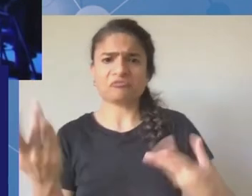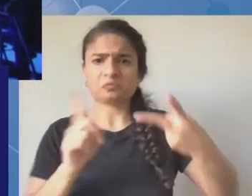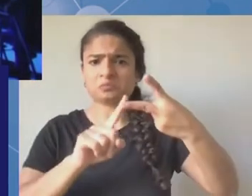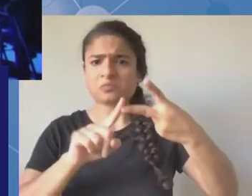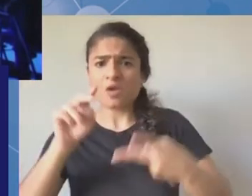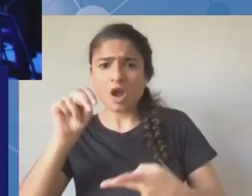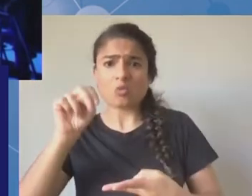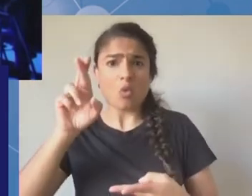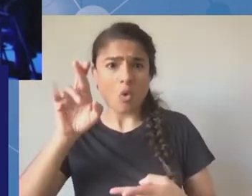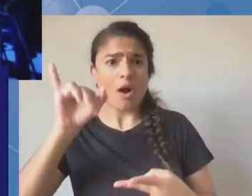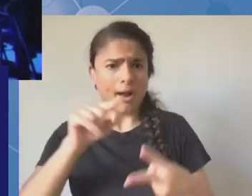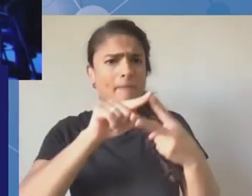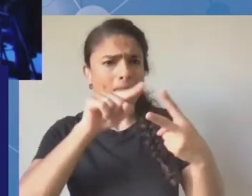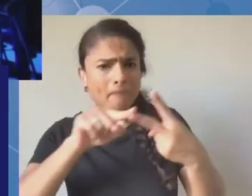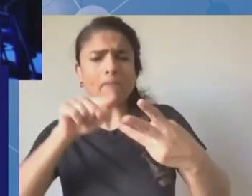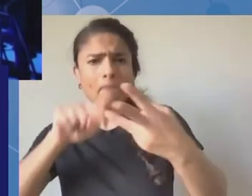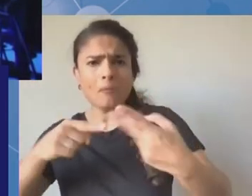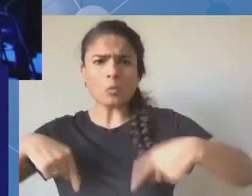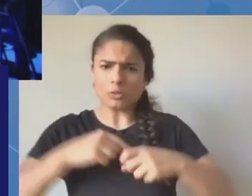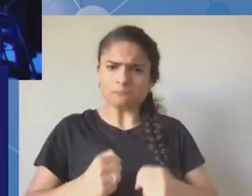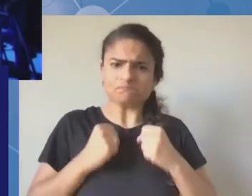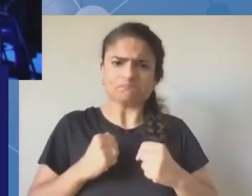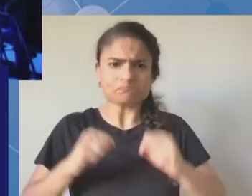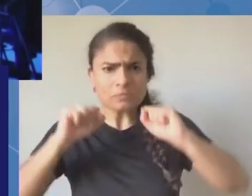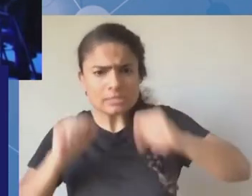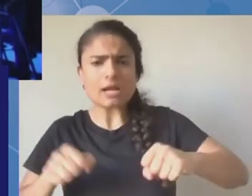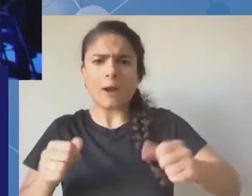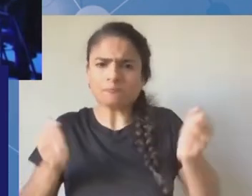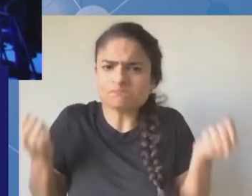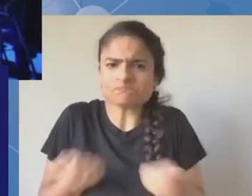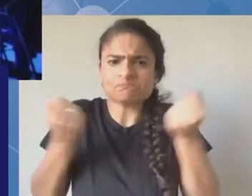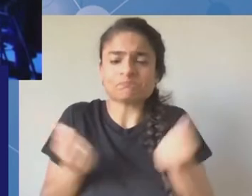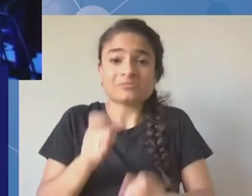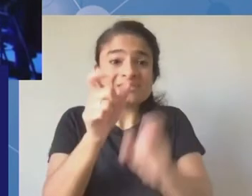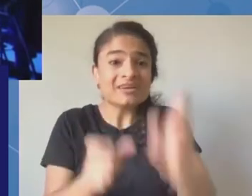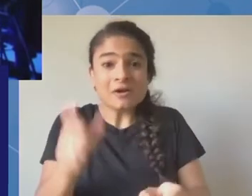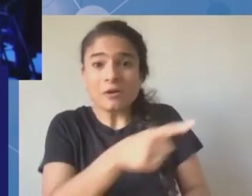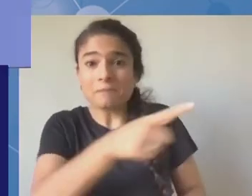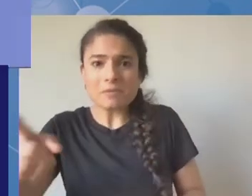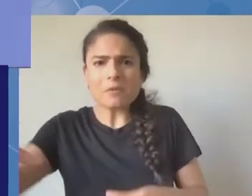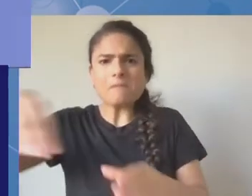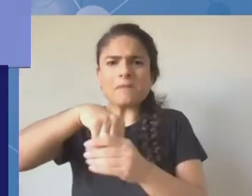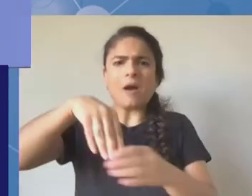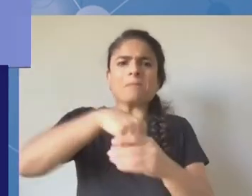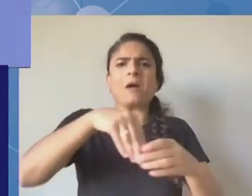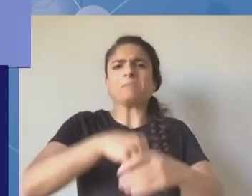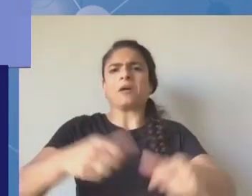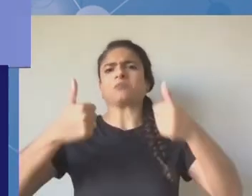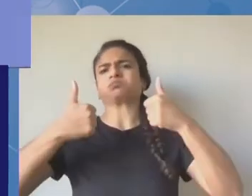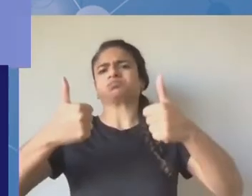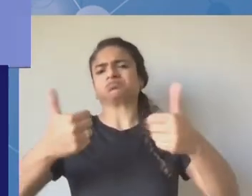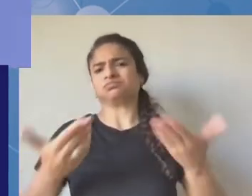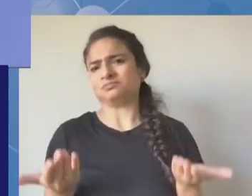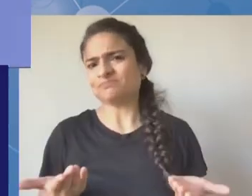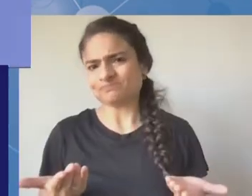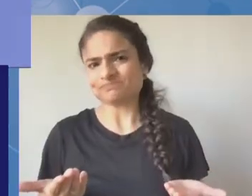than before in an online thank you uh thank you very much jenna uh